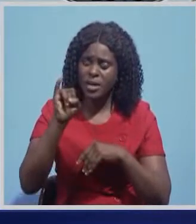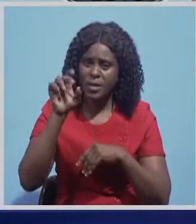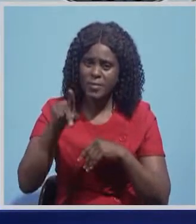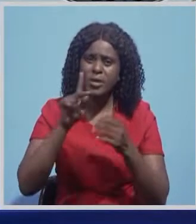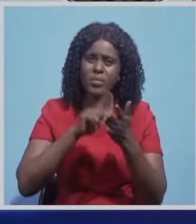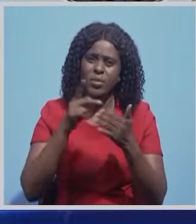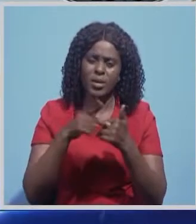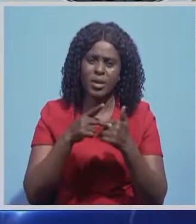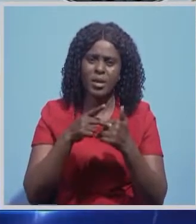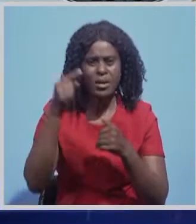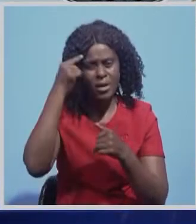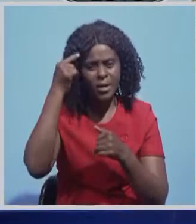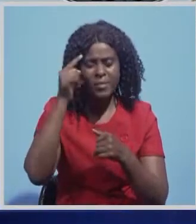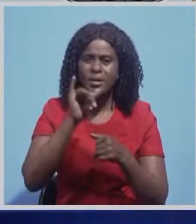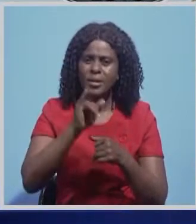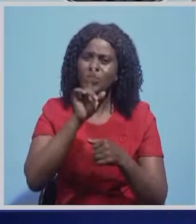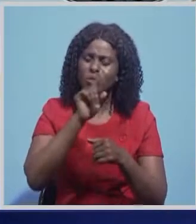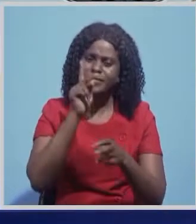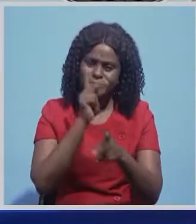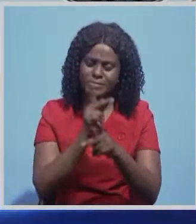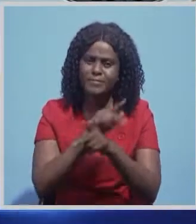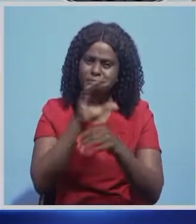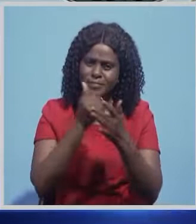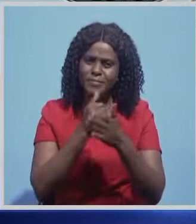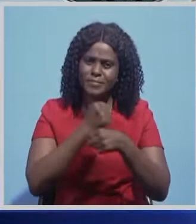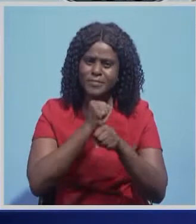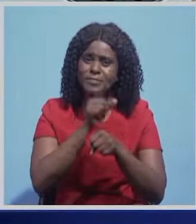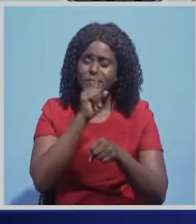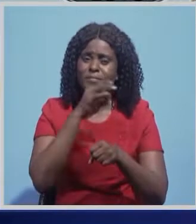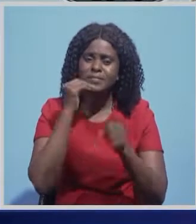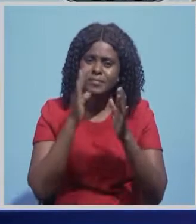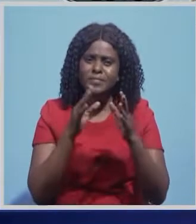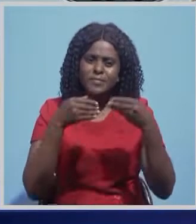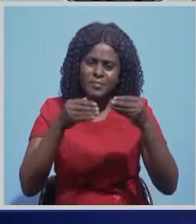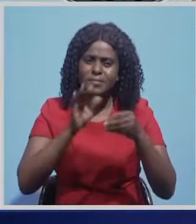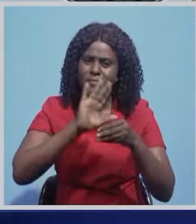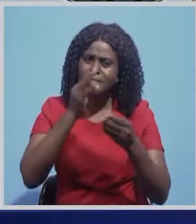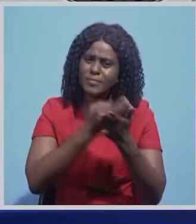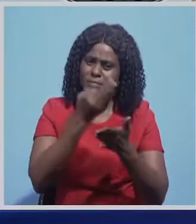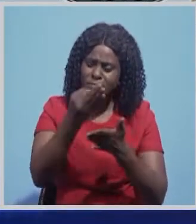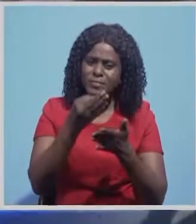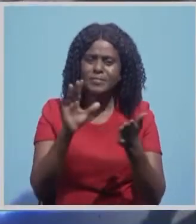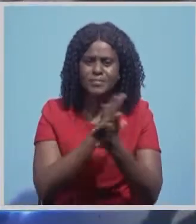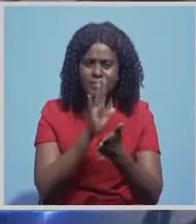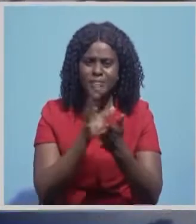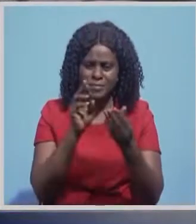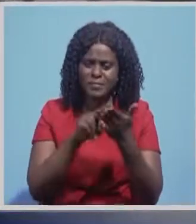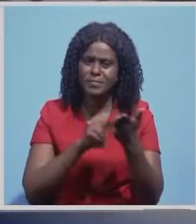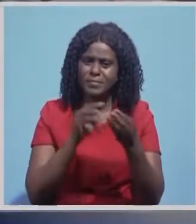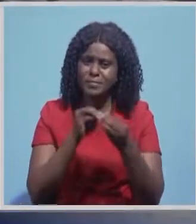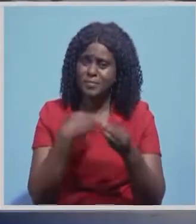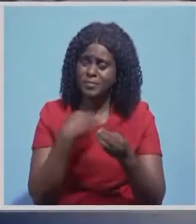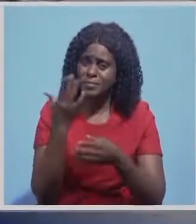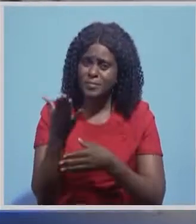FISP, that government will maintain the upfront funding to ensure farmers continue receiving imports early. Here's a report. Agriculture